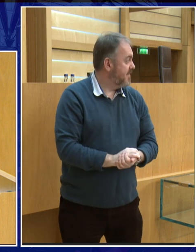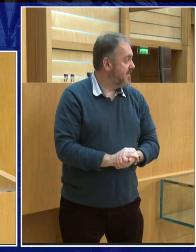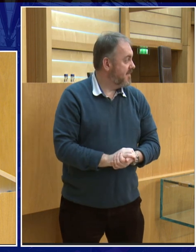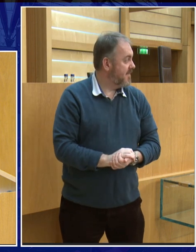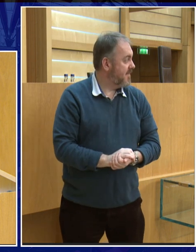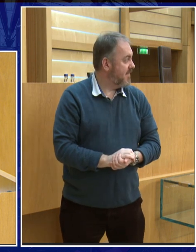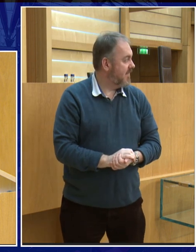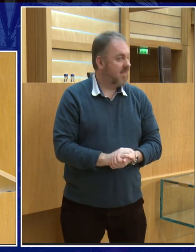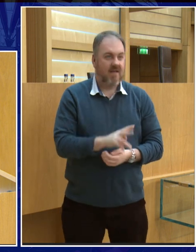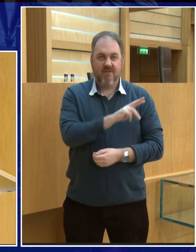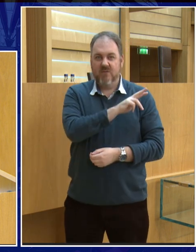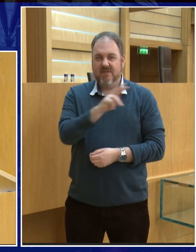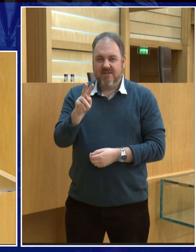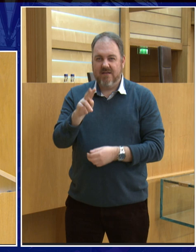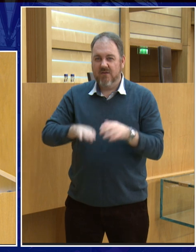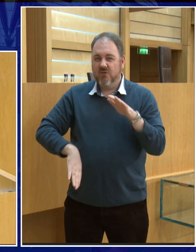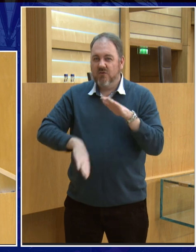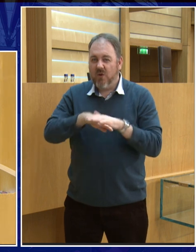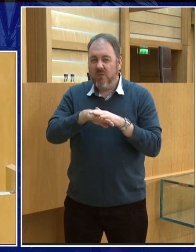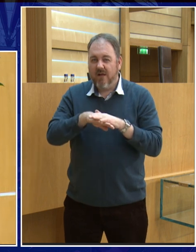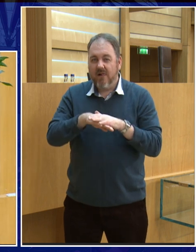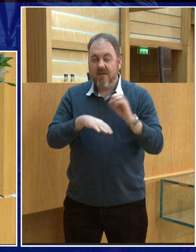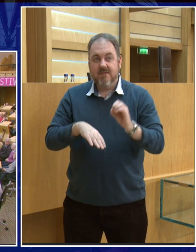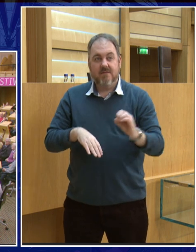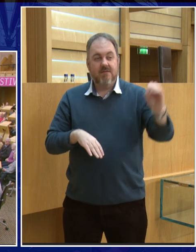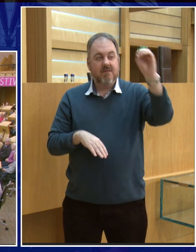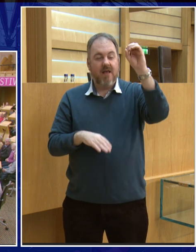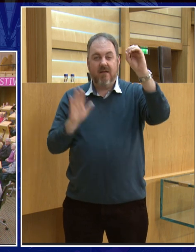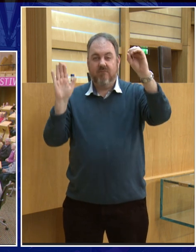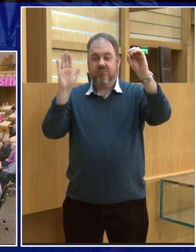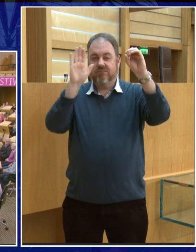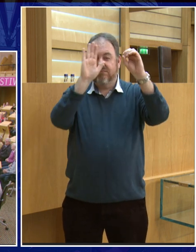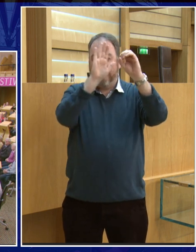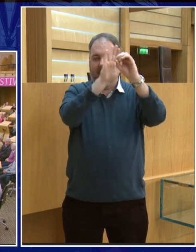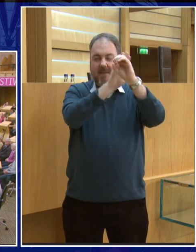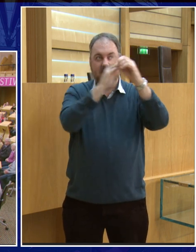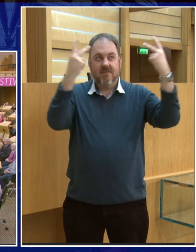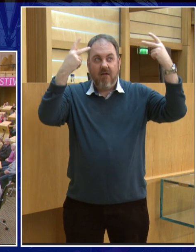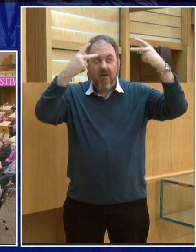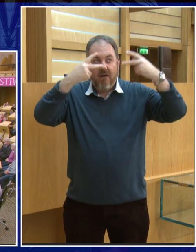eclipse. But has anyone here seen a total solar eclipse? Ah, were you impressed?